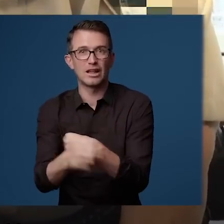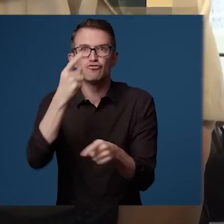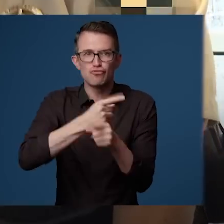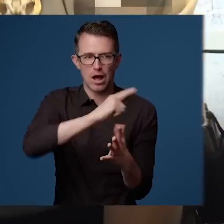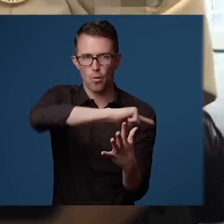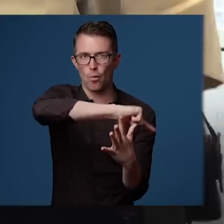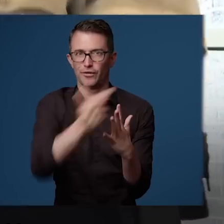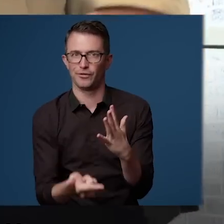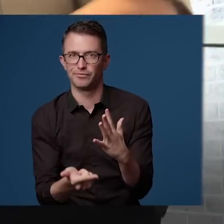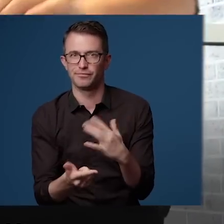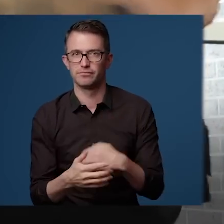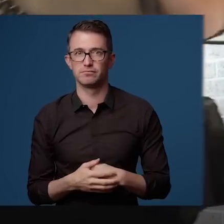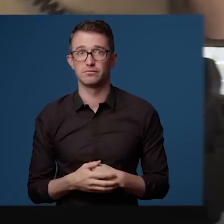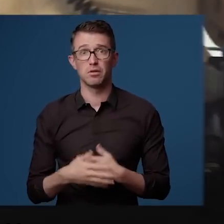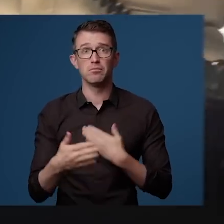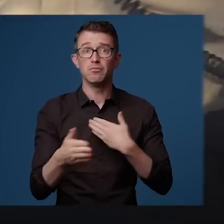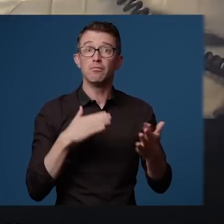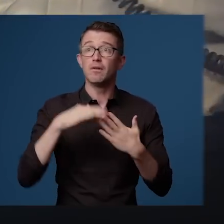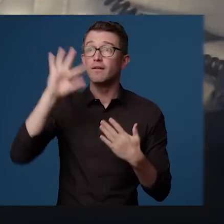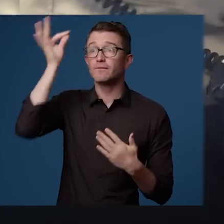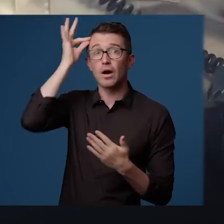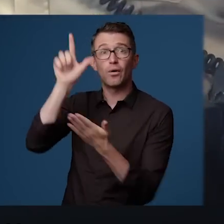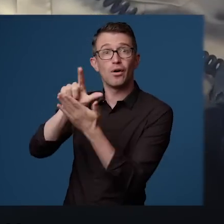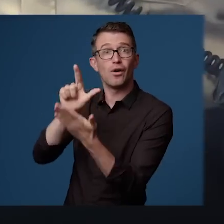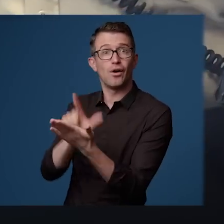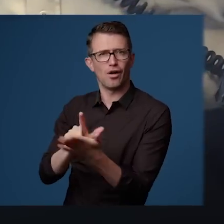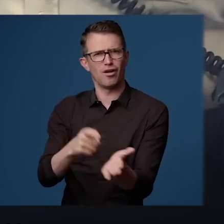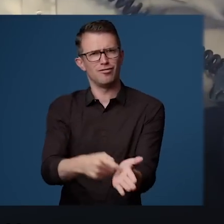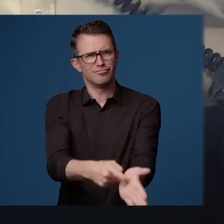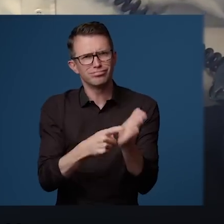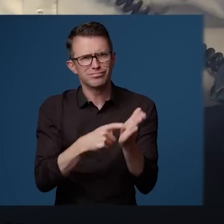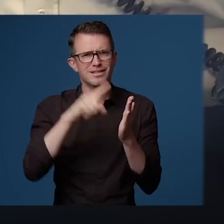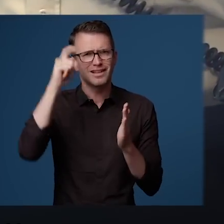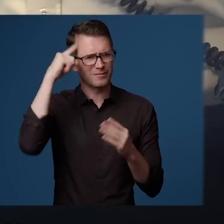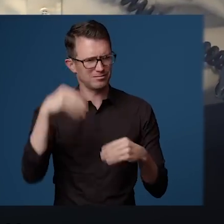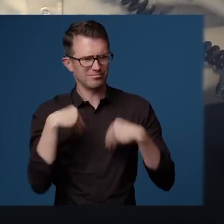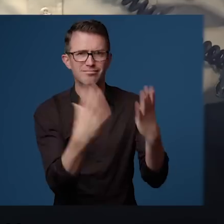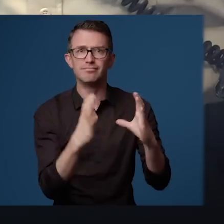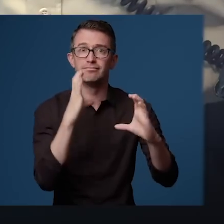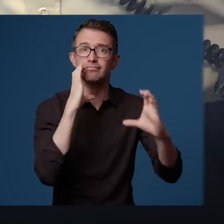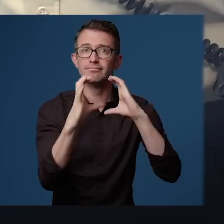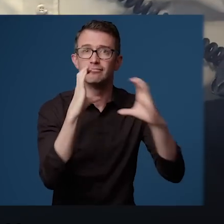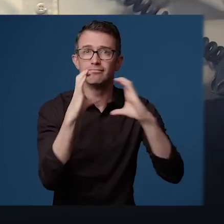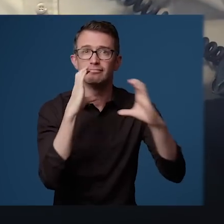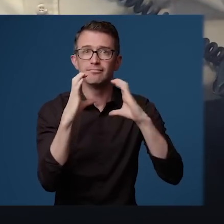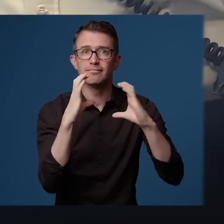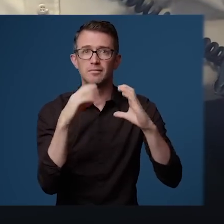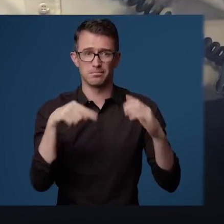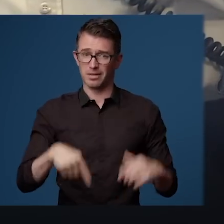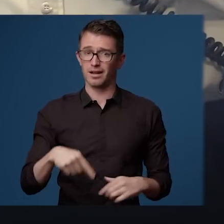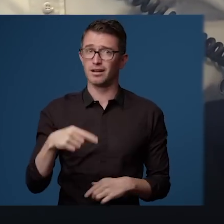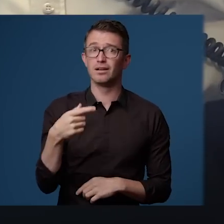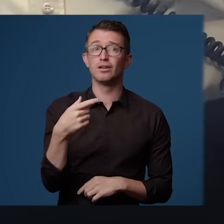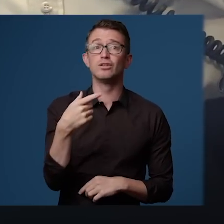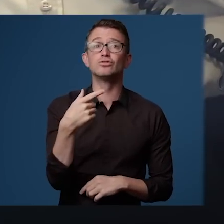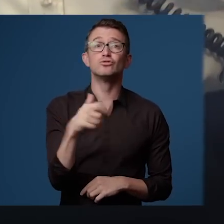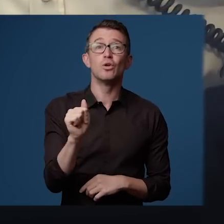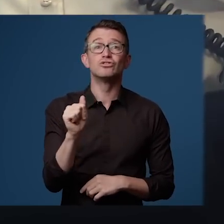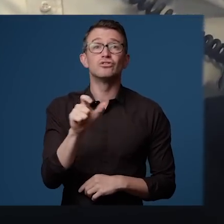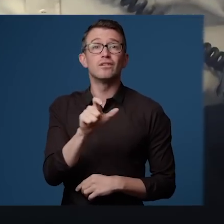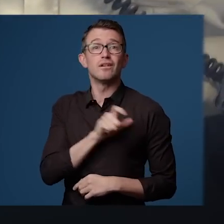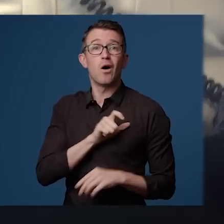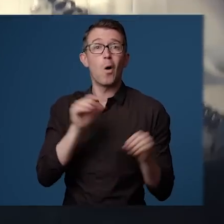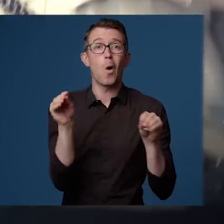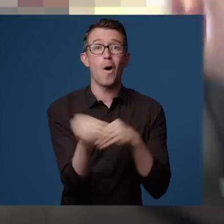Even though federal law requires government offices to provide effective communication access this Georgia sheriff's office had no clue how to